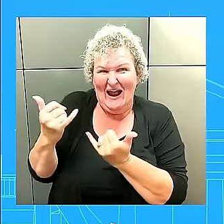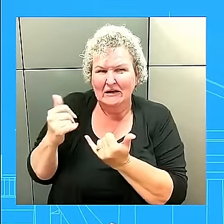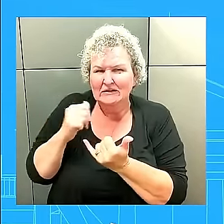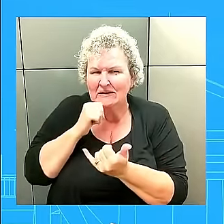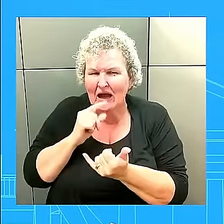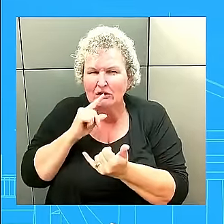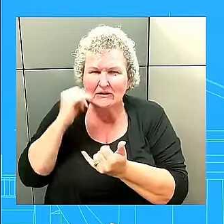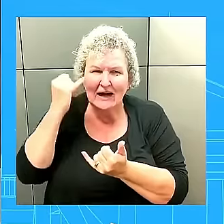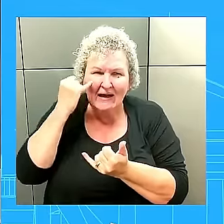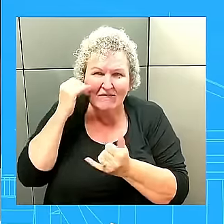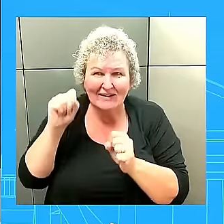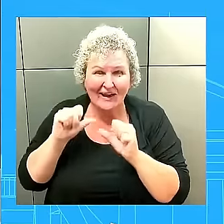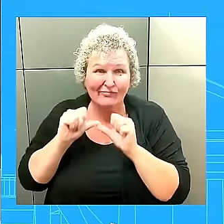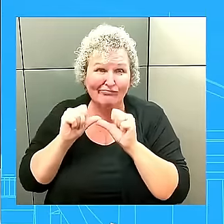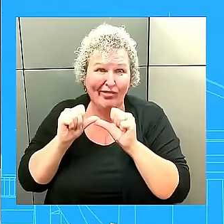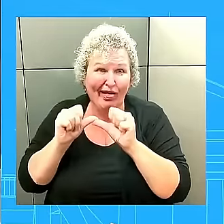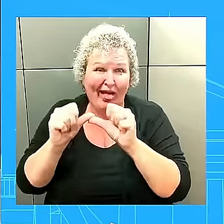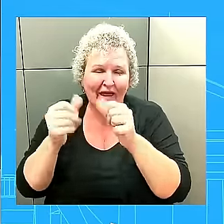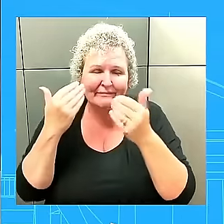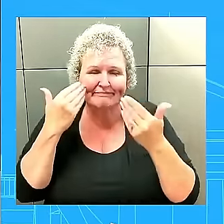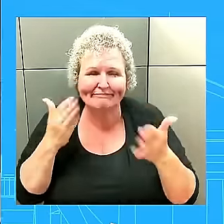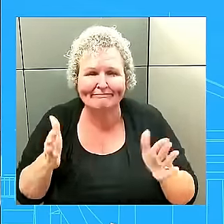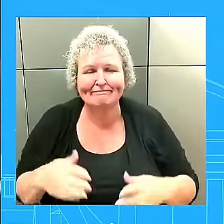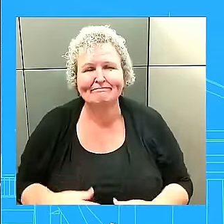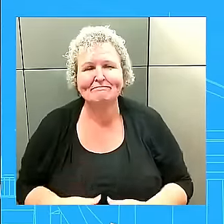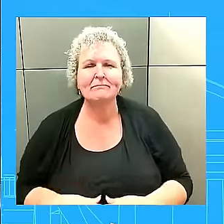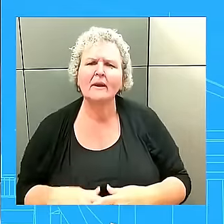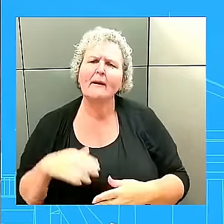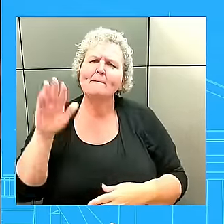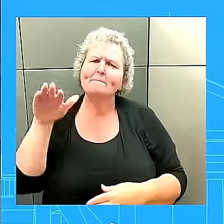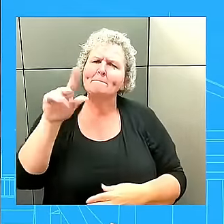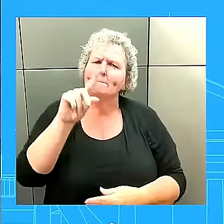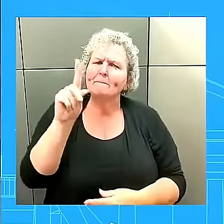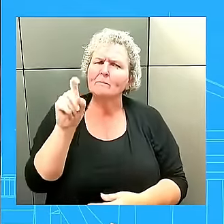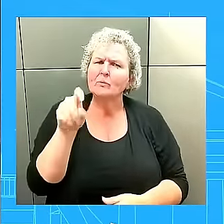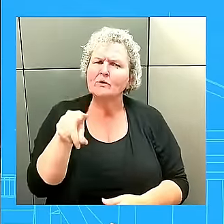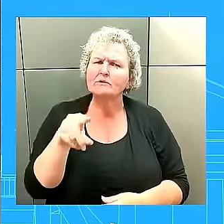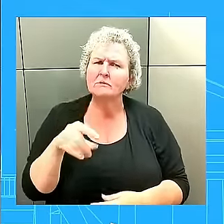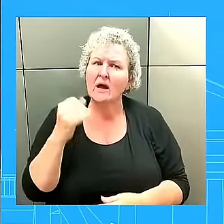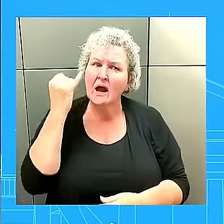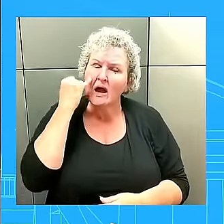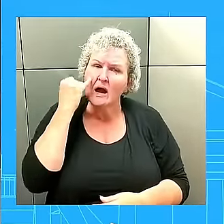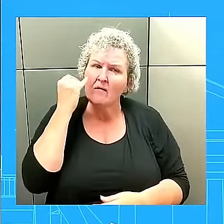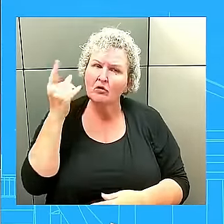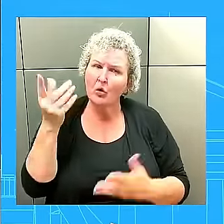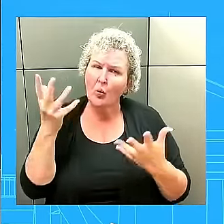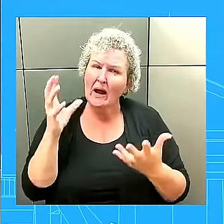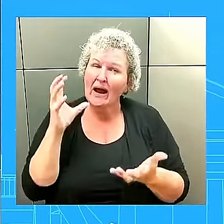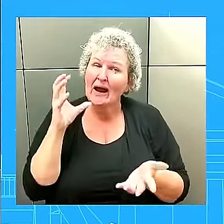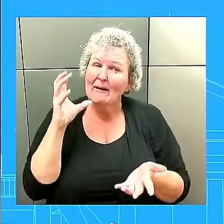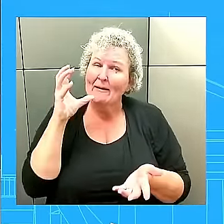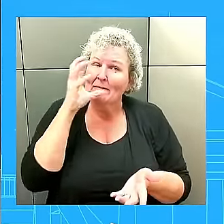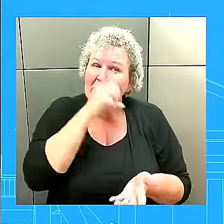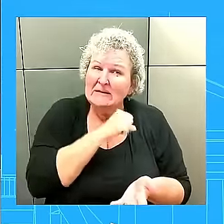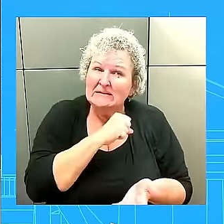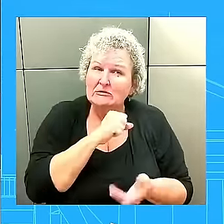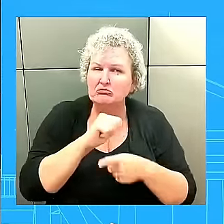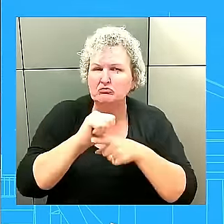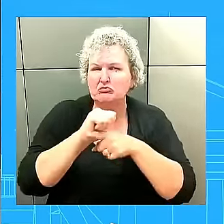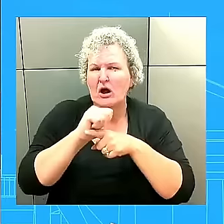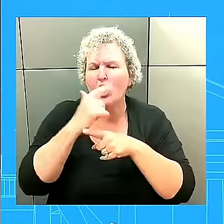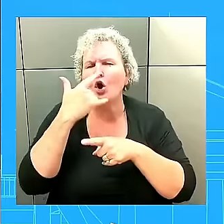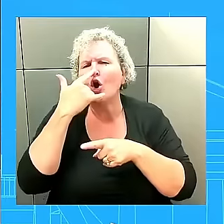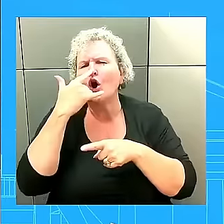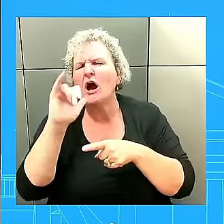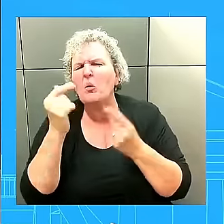is. And I guess just, if you had to guess, how would the training, what would the training even look like given the language